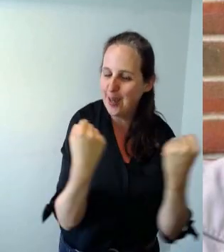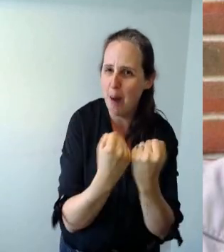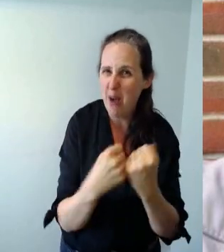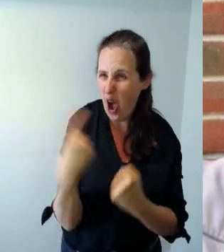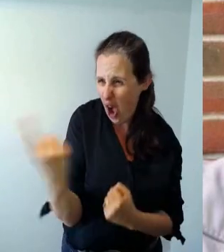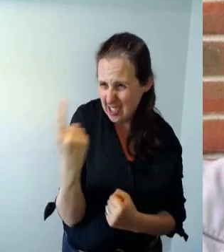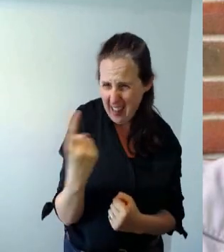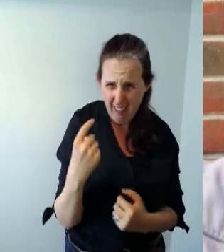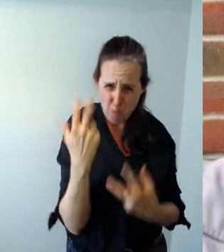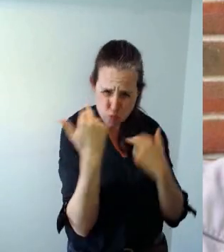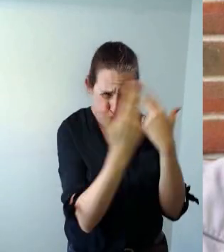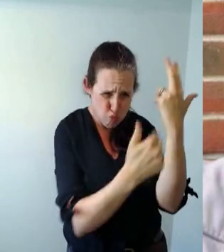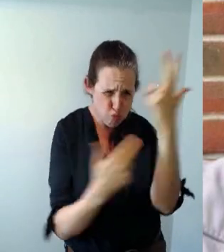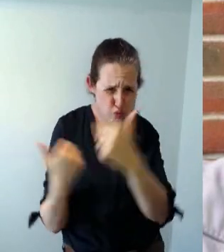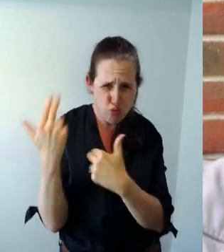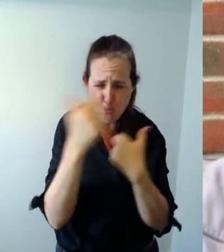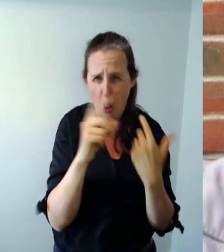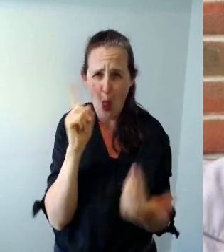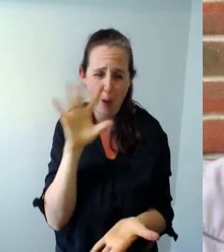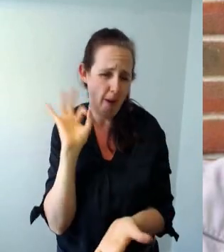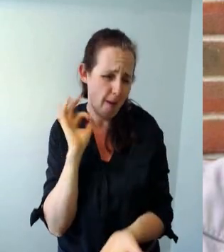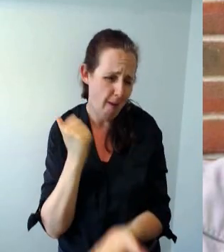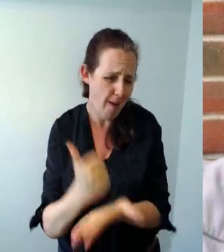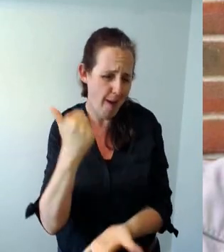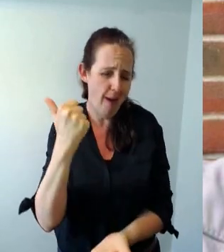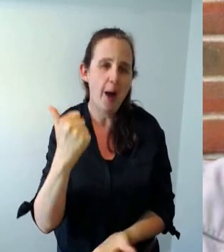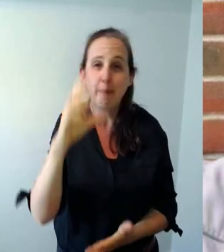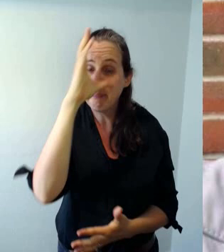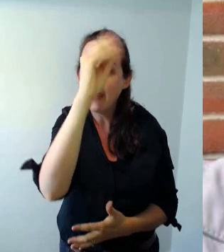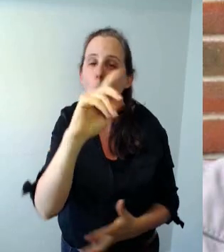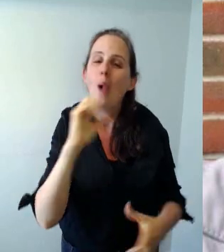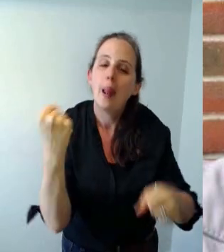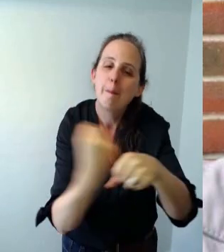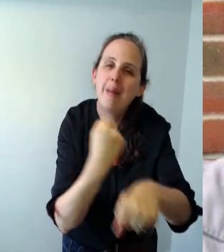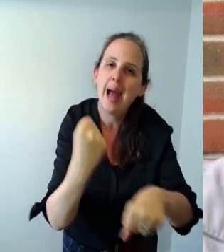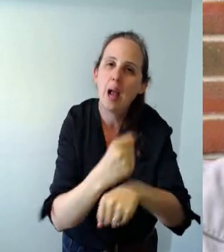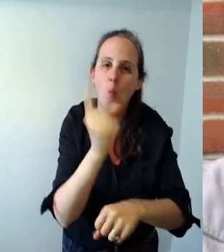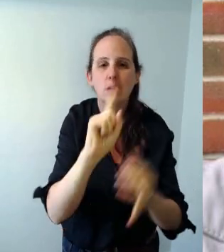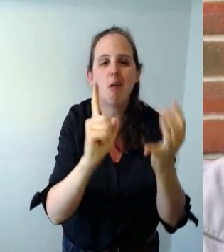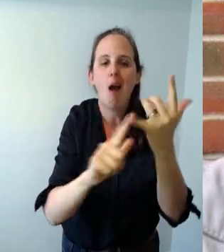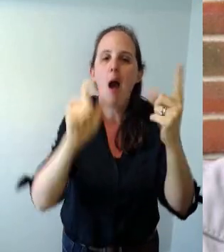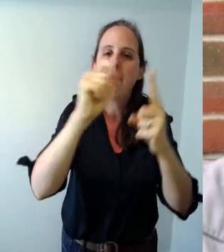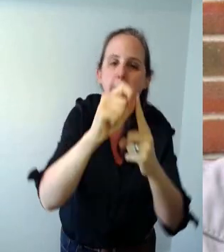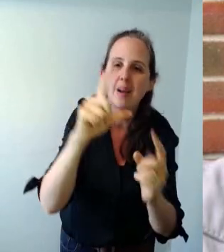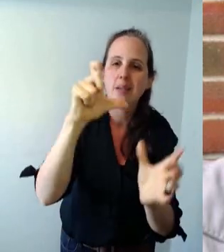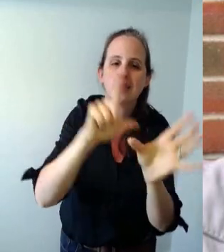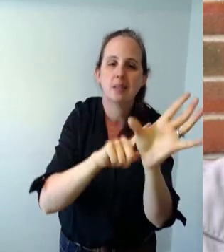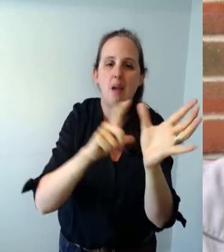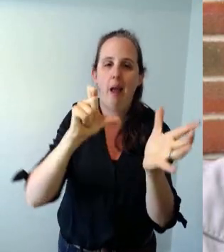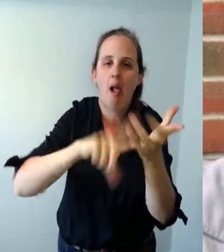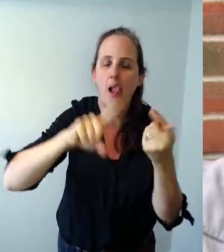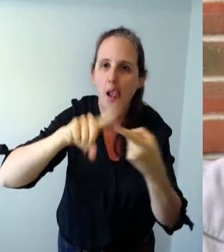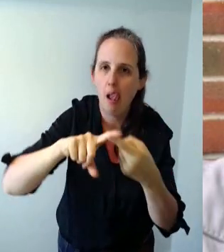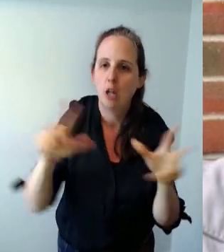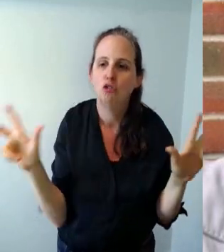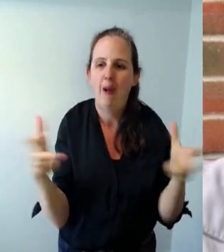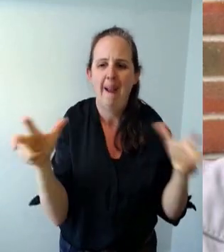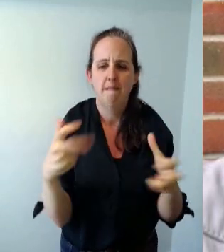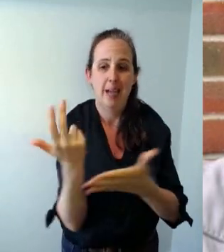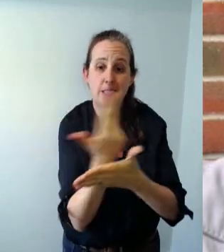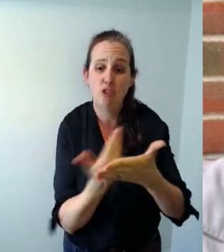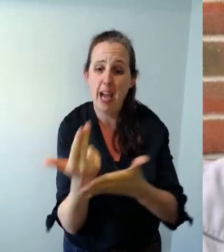rocking that look so we've got we're going to be making upcycled dragonfly decorations and these are amazing